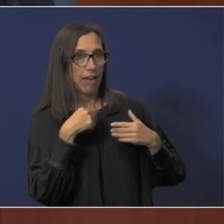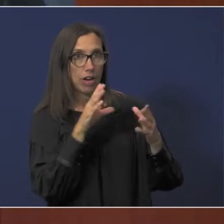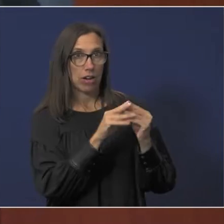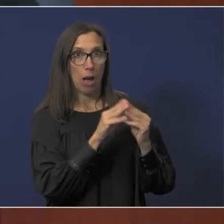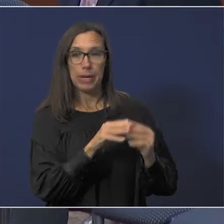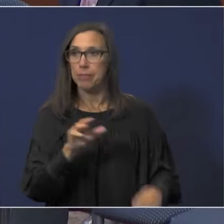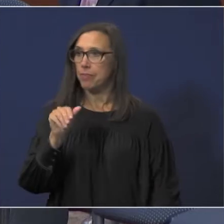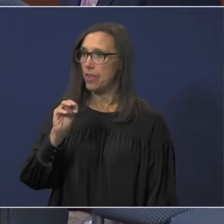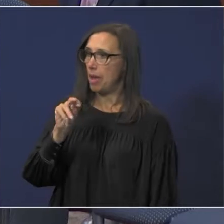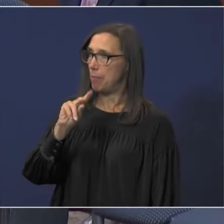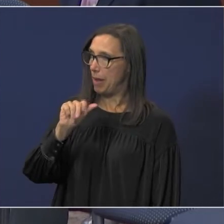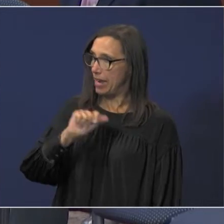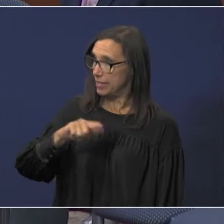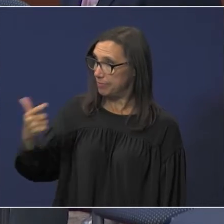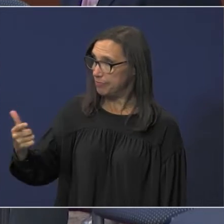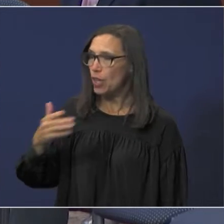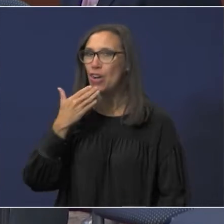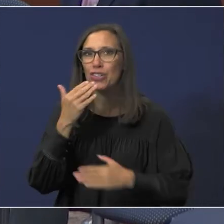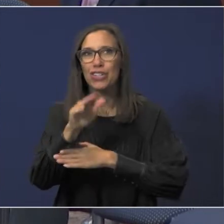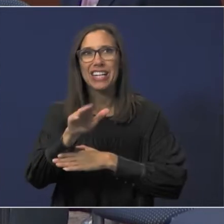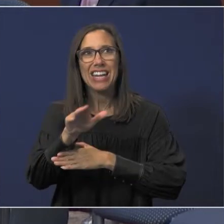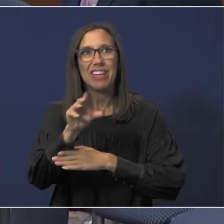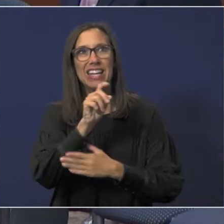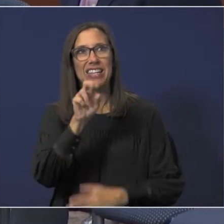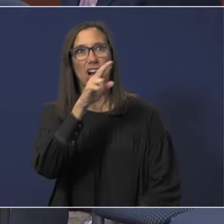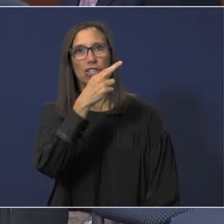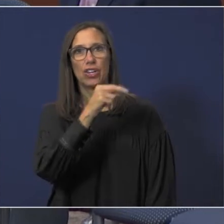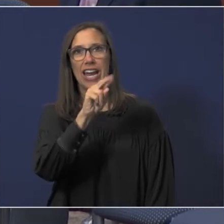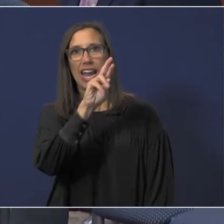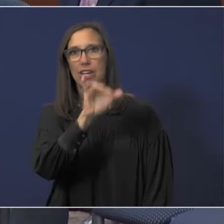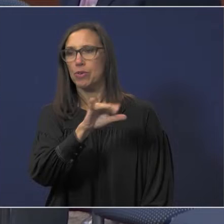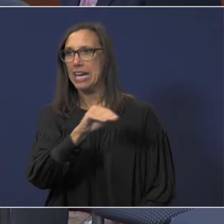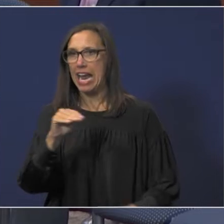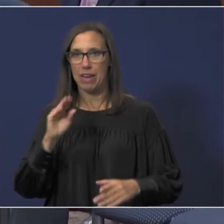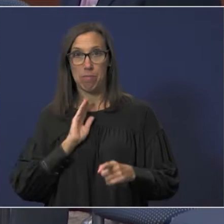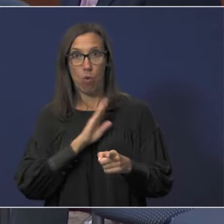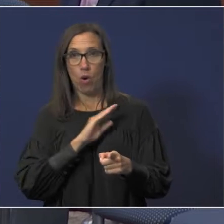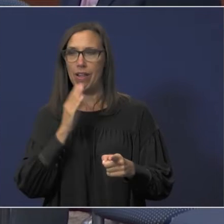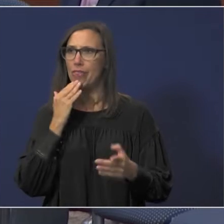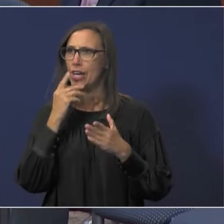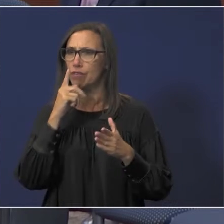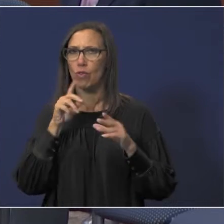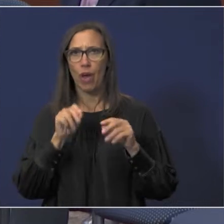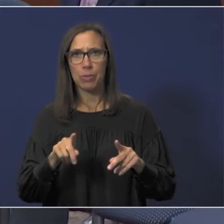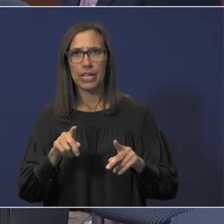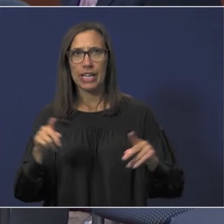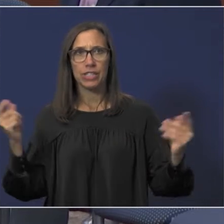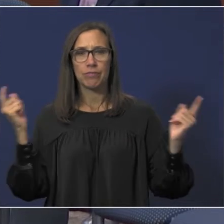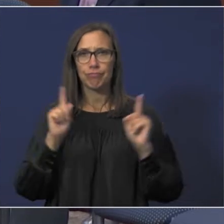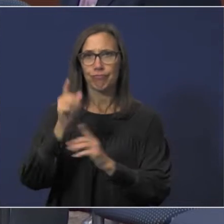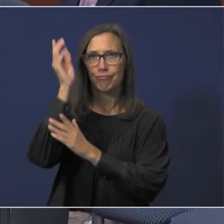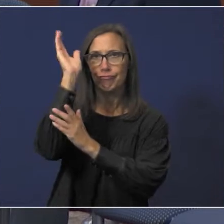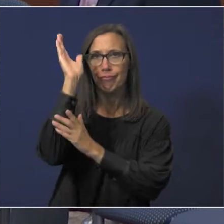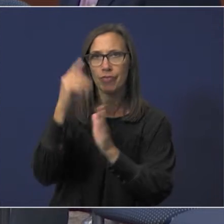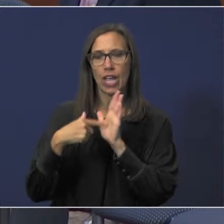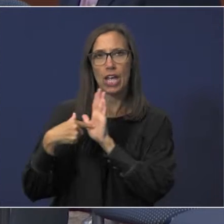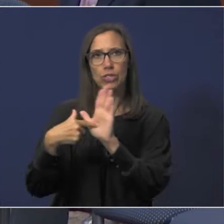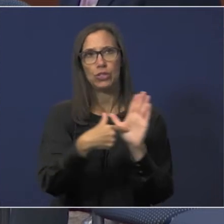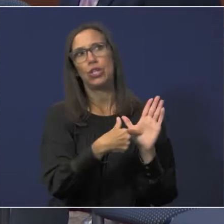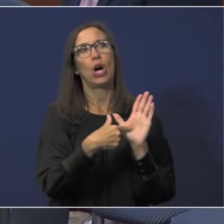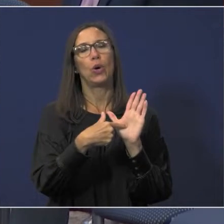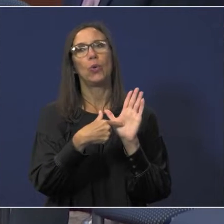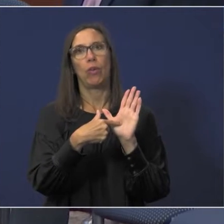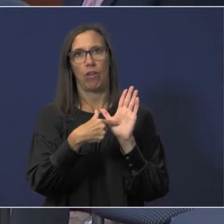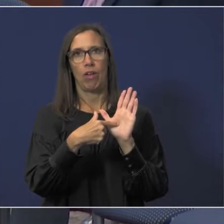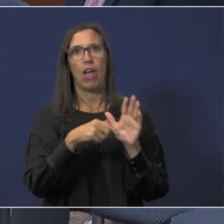Amanda? All right. Good evening, Dr. Henry, members of the board. Thank you for the opportunity to present the district's results for the school's first